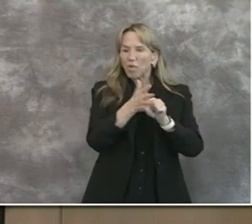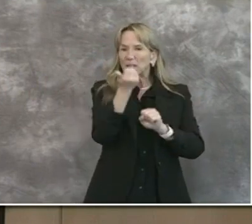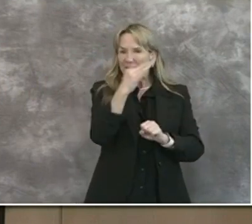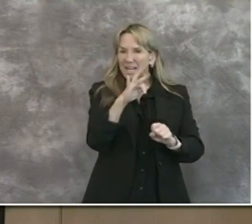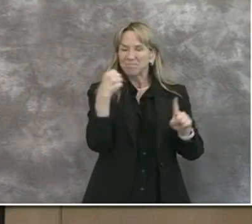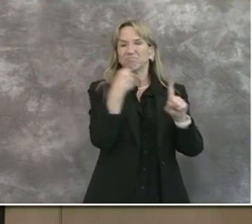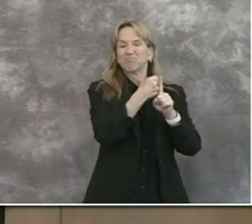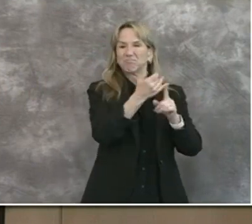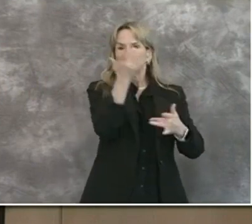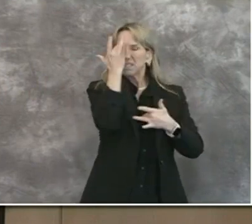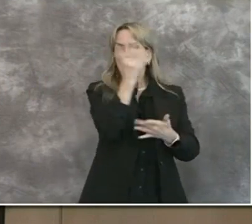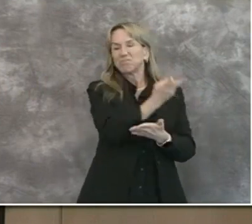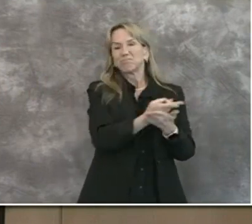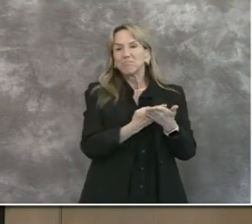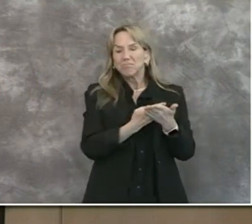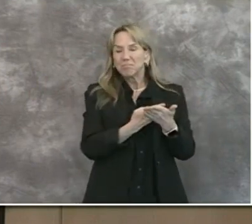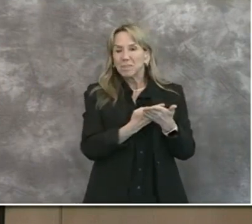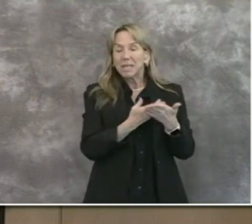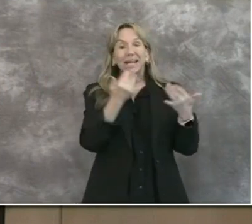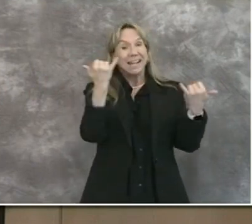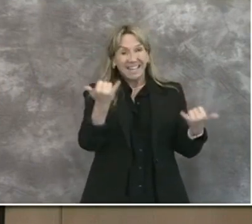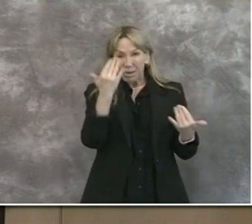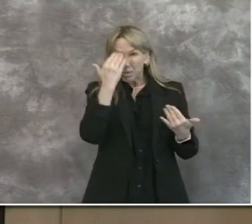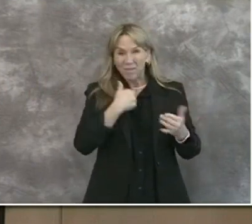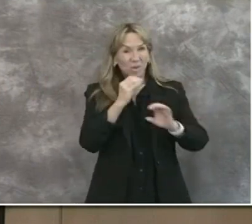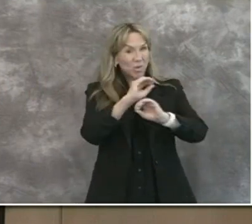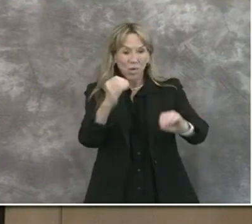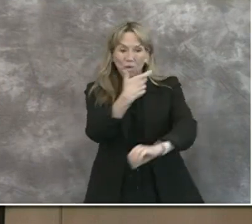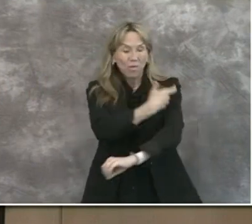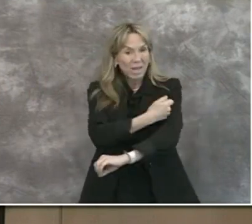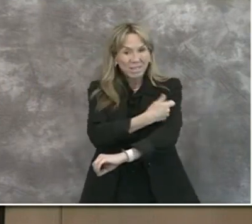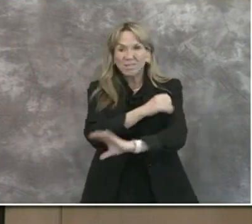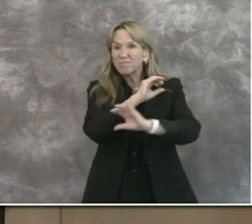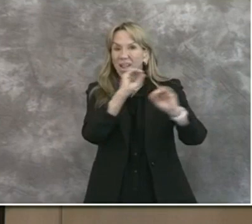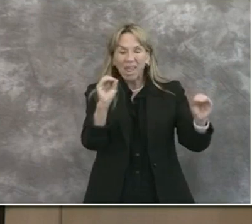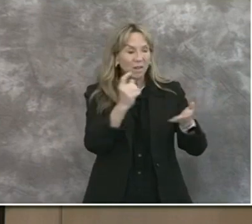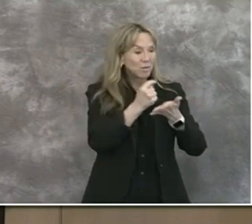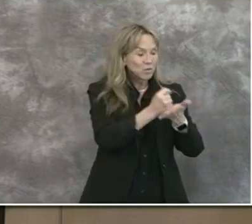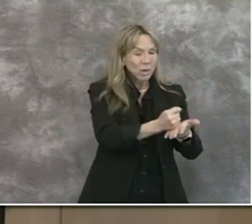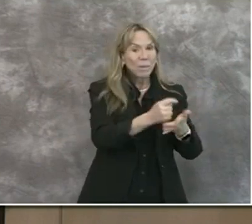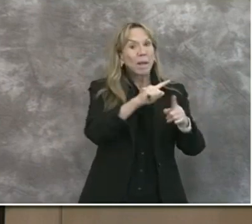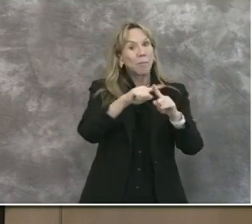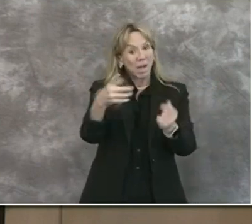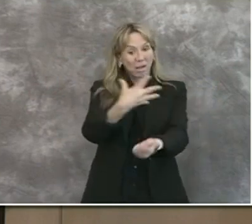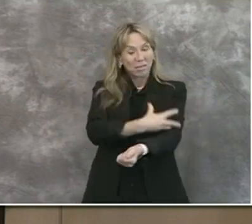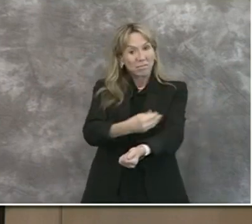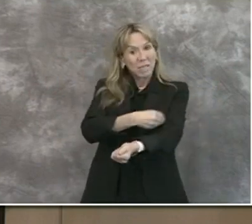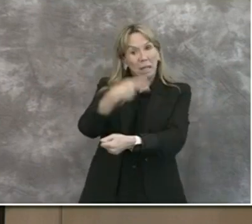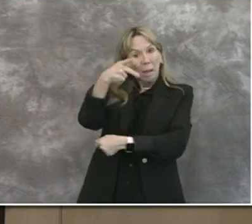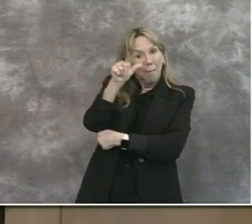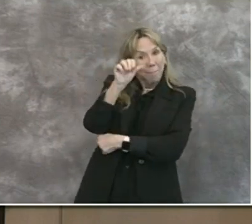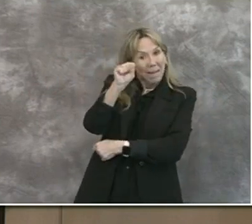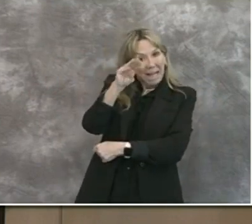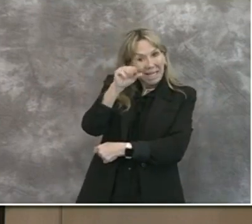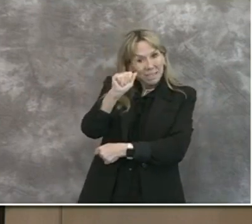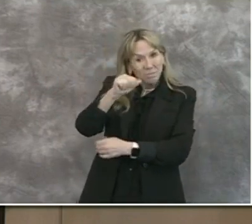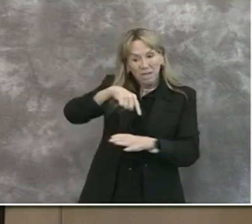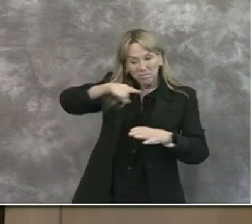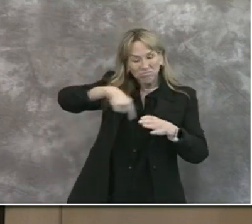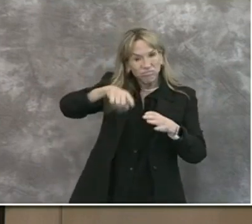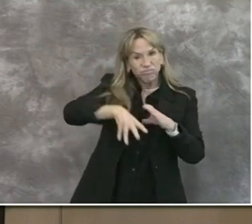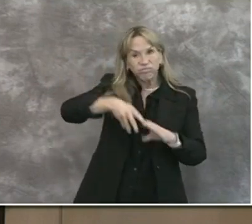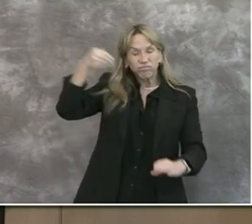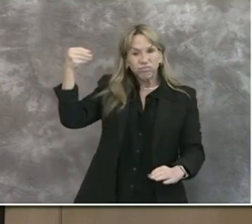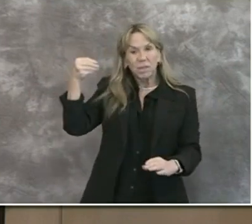While we all know at this point there is no vaccine or treatment for COVID-19, plasma donated by those who have recovered from the